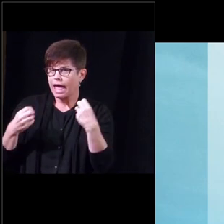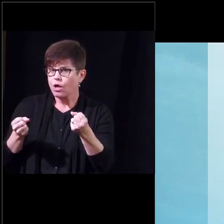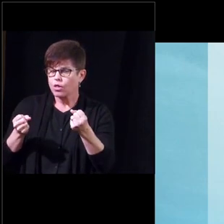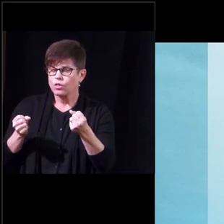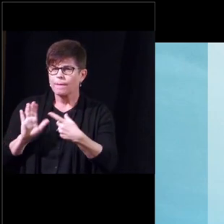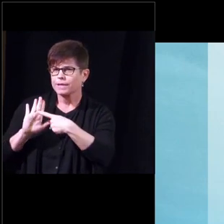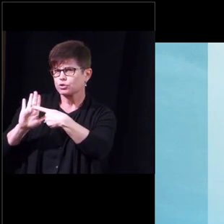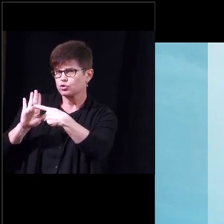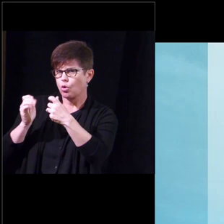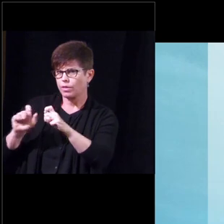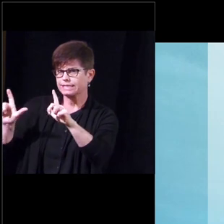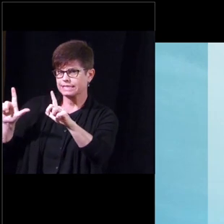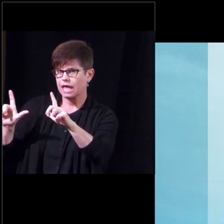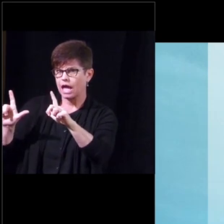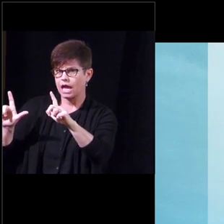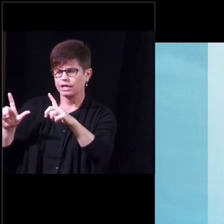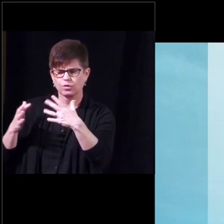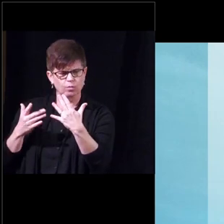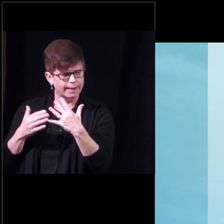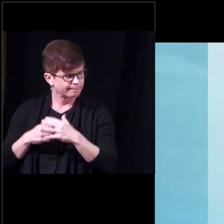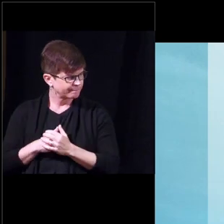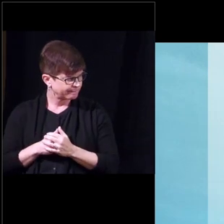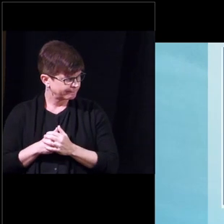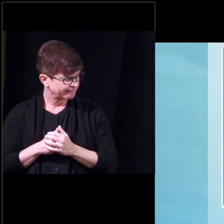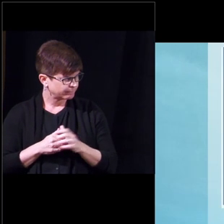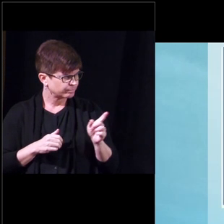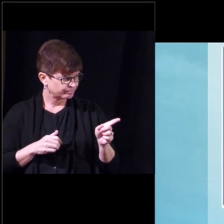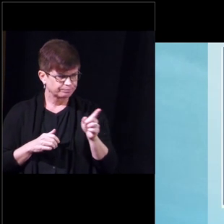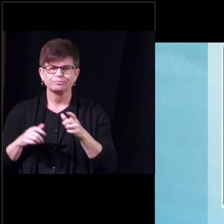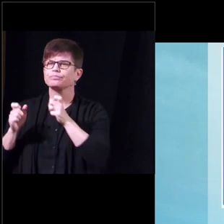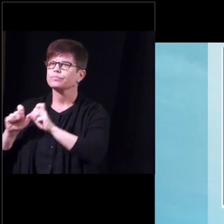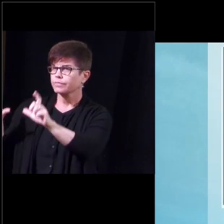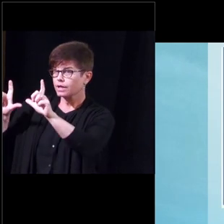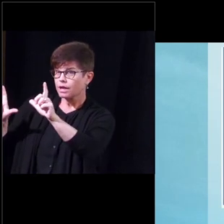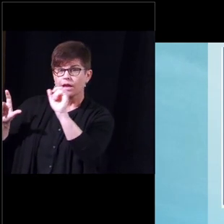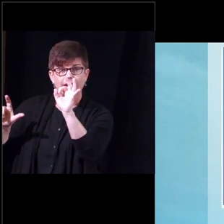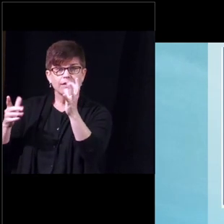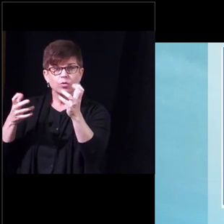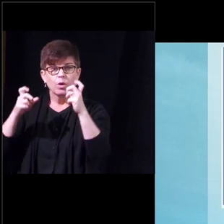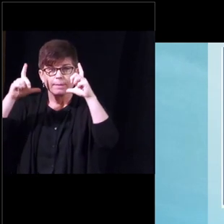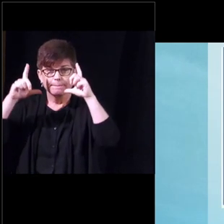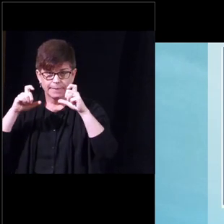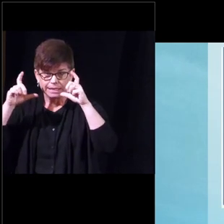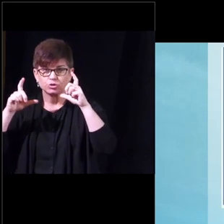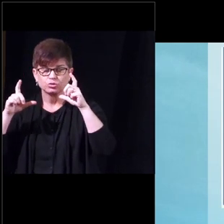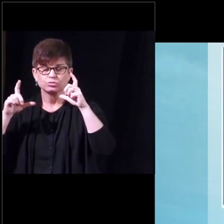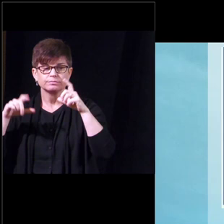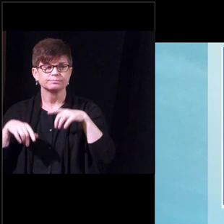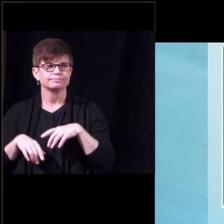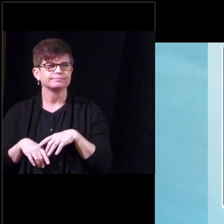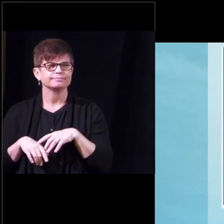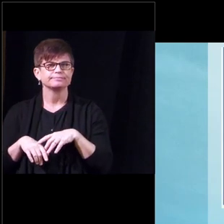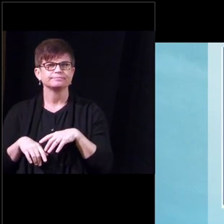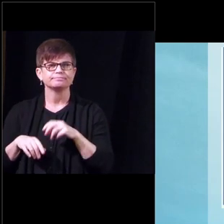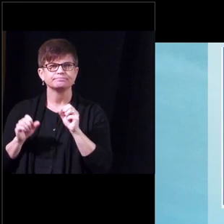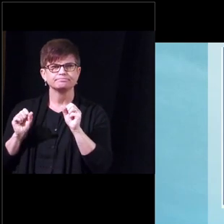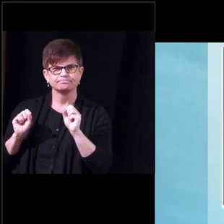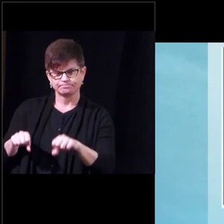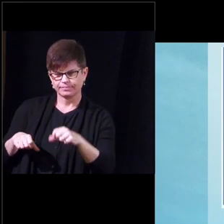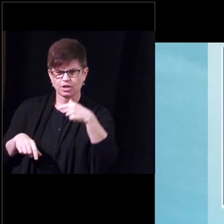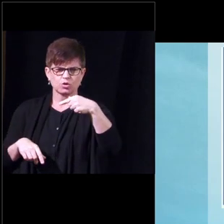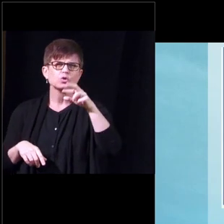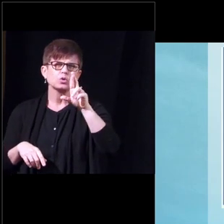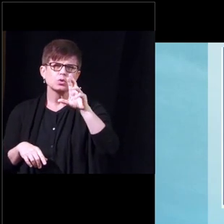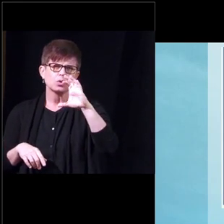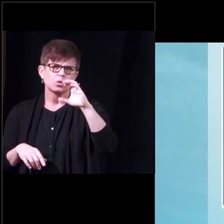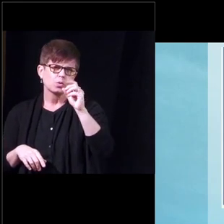uh wait a second i'm going to put up this slide here and if you want to take a picture with your phone uh there's a qr